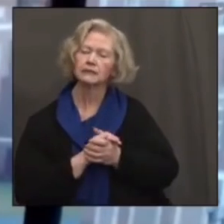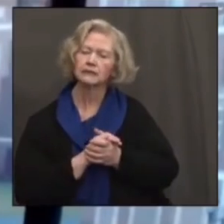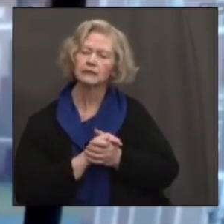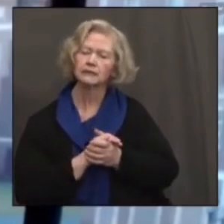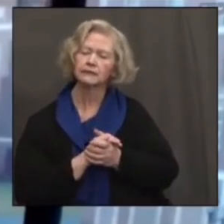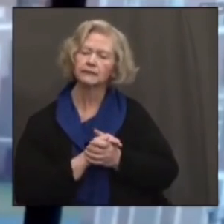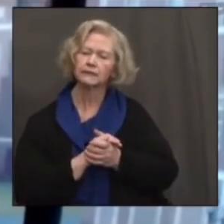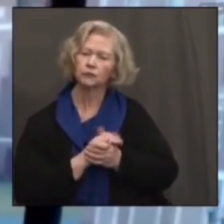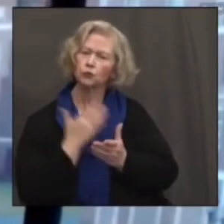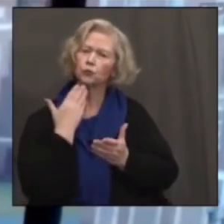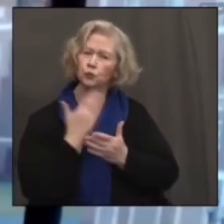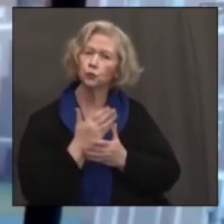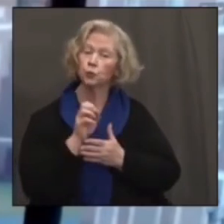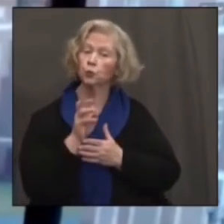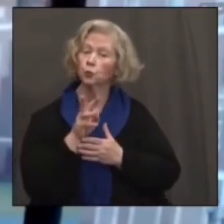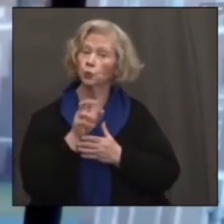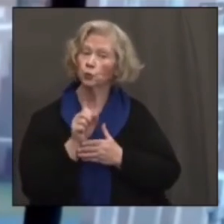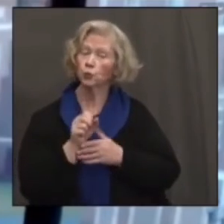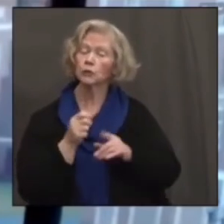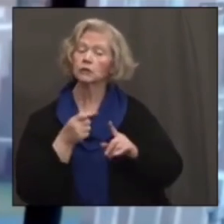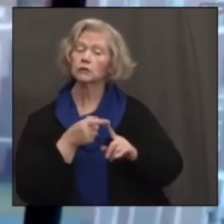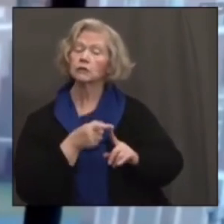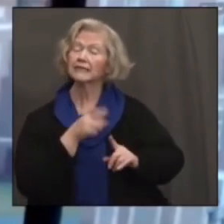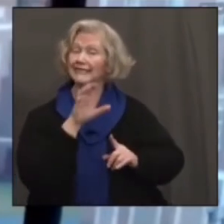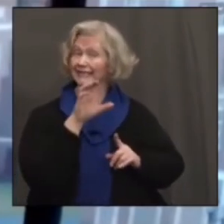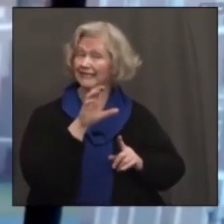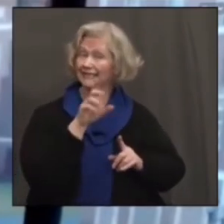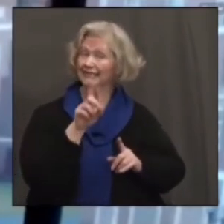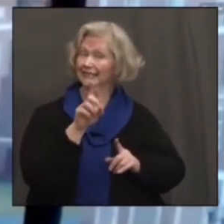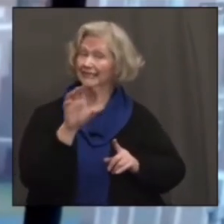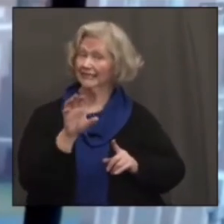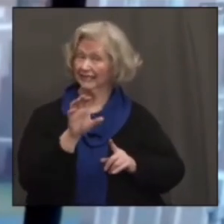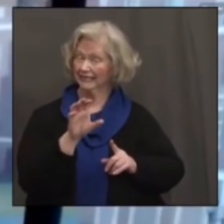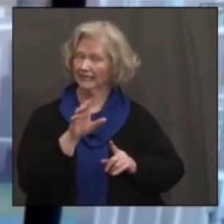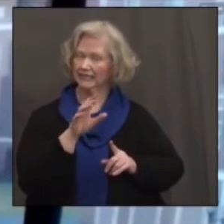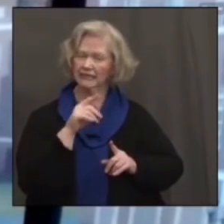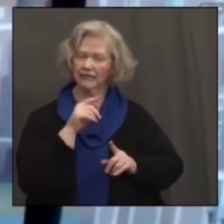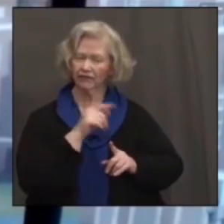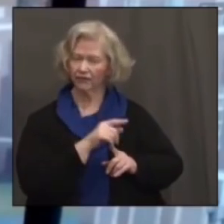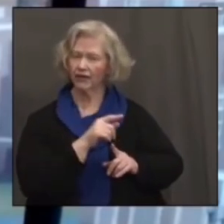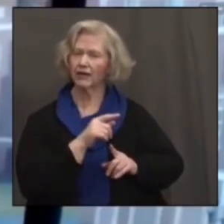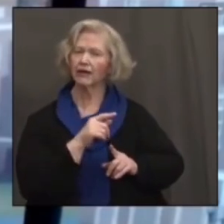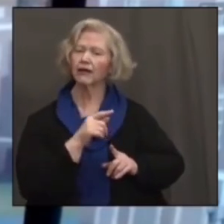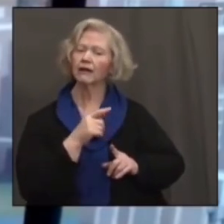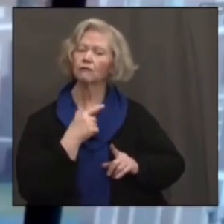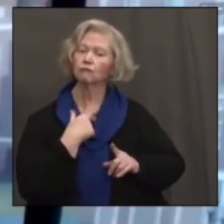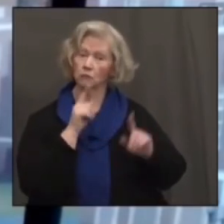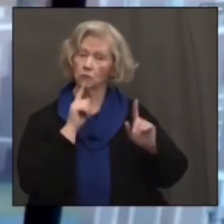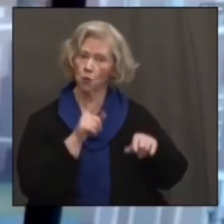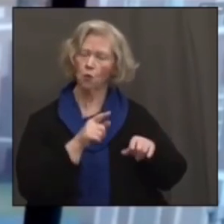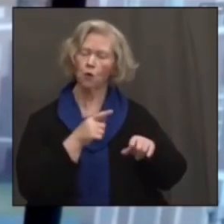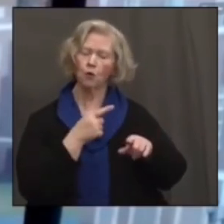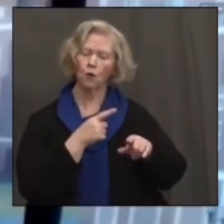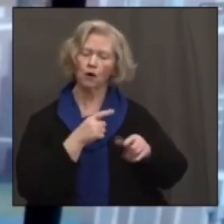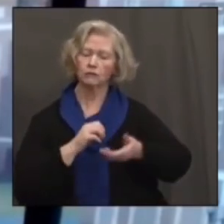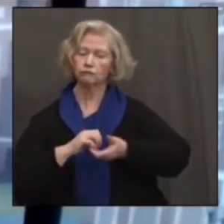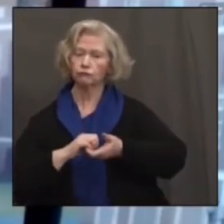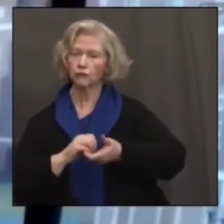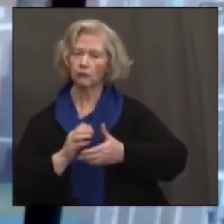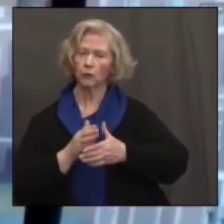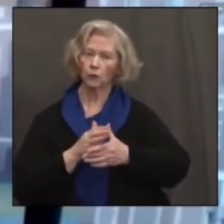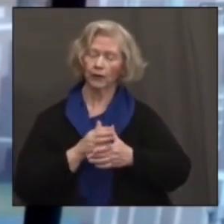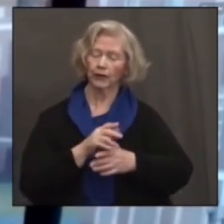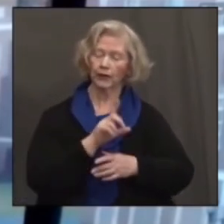was that the CDC report that was done as a collaboration between the Department of Public Health and